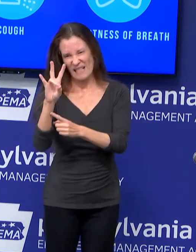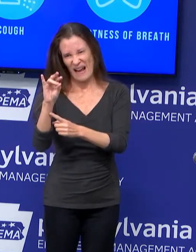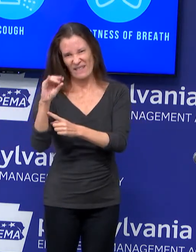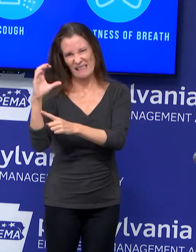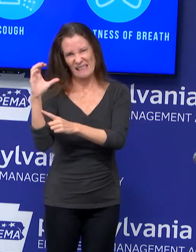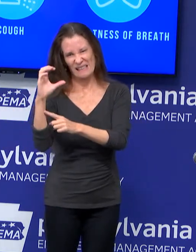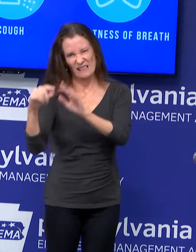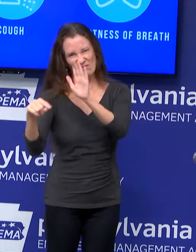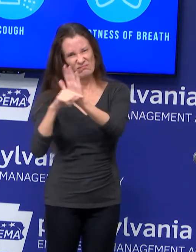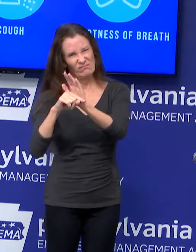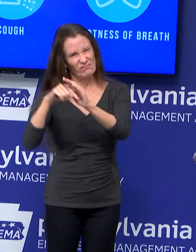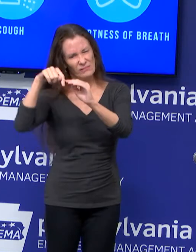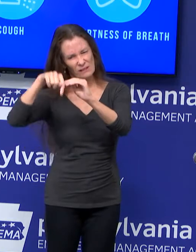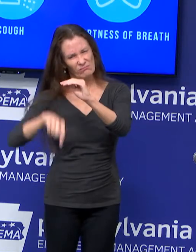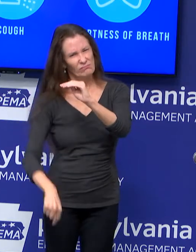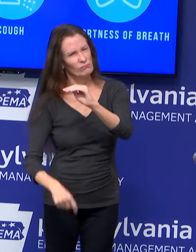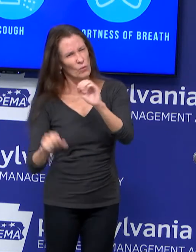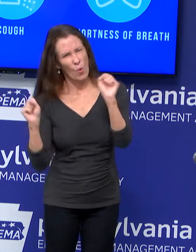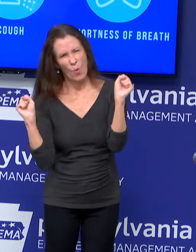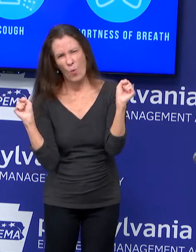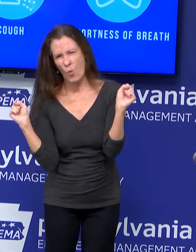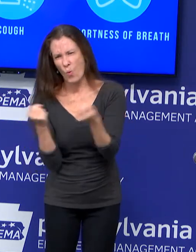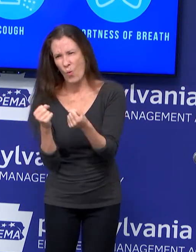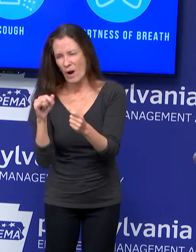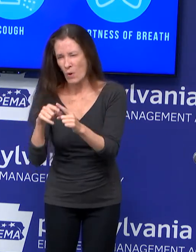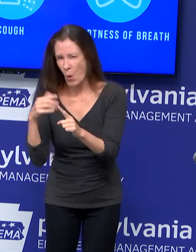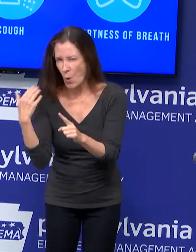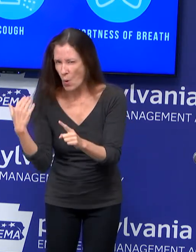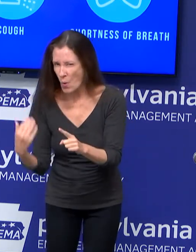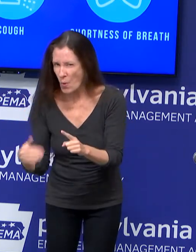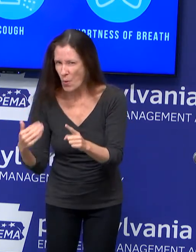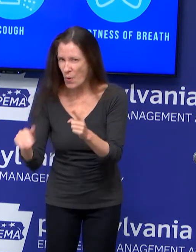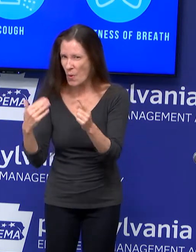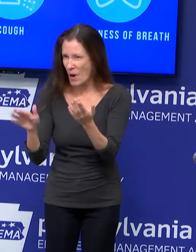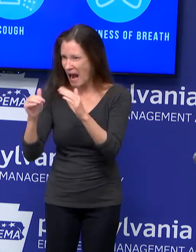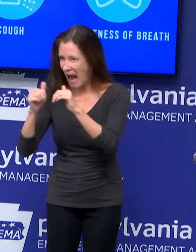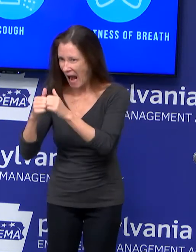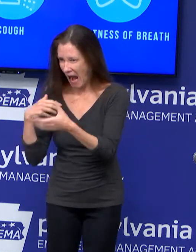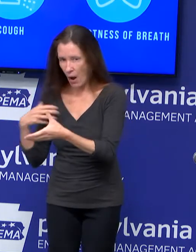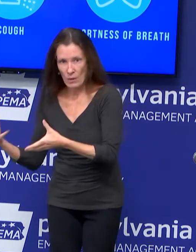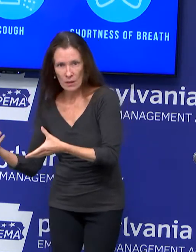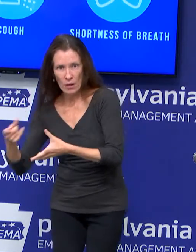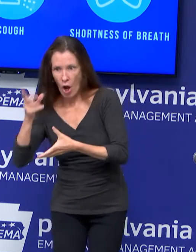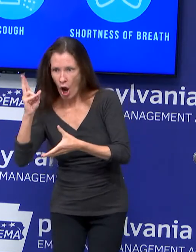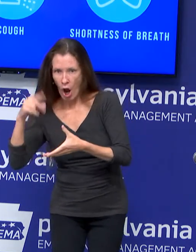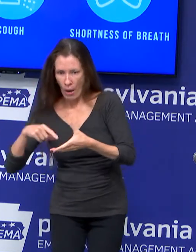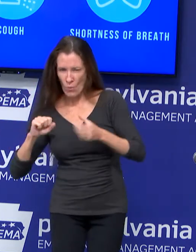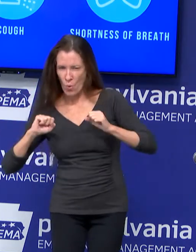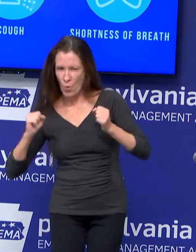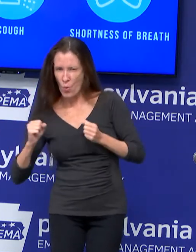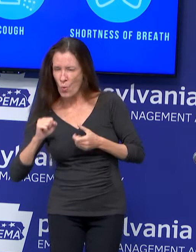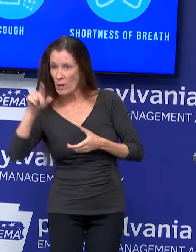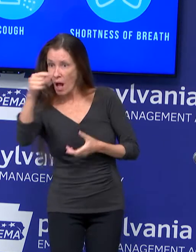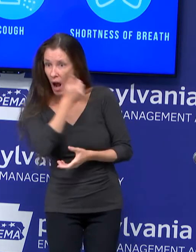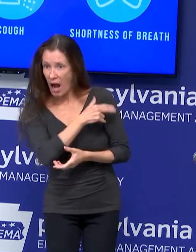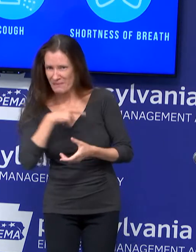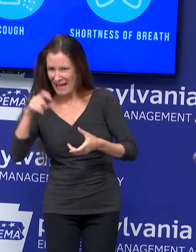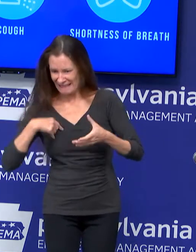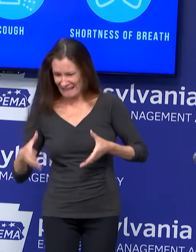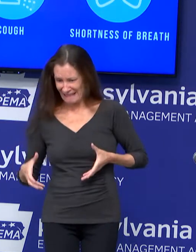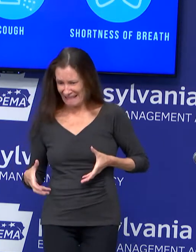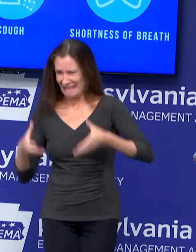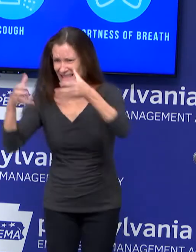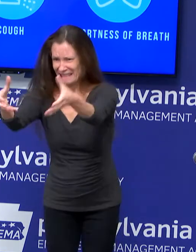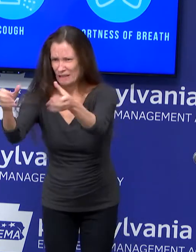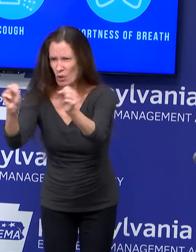poses challenges. But we've already reached out to hospitals and health systems to be able to accomplish that. So we stand ready to distribute